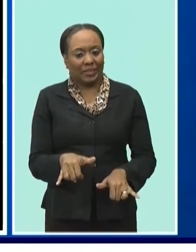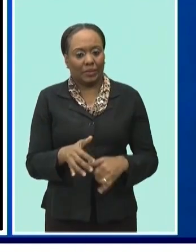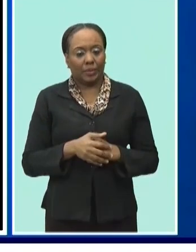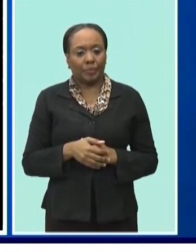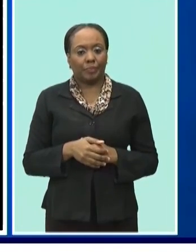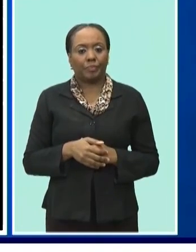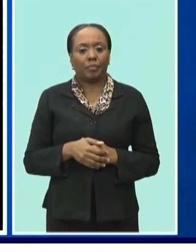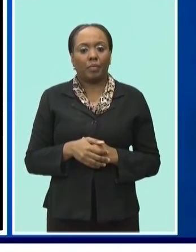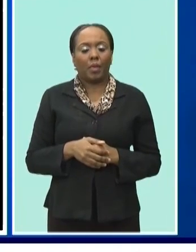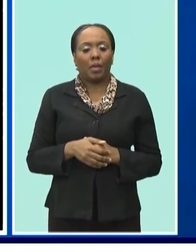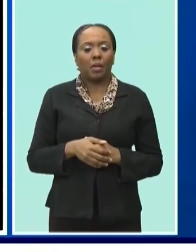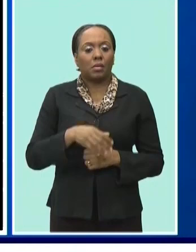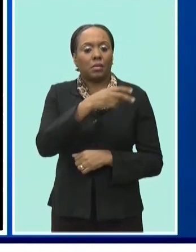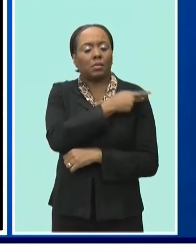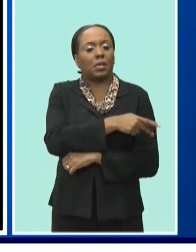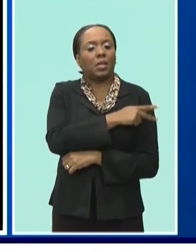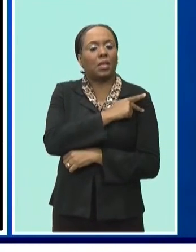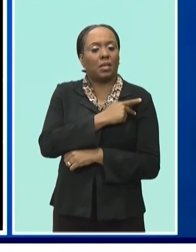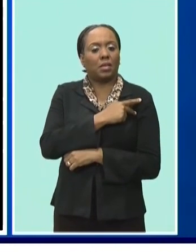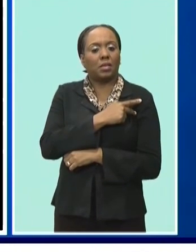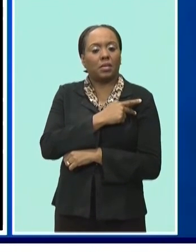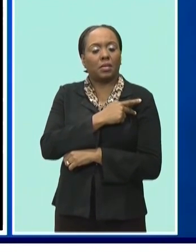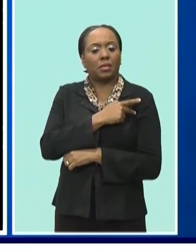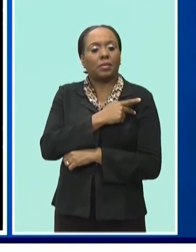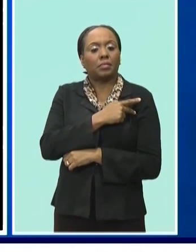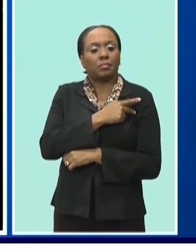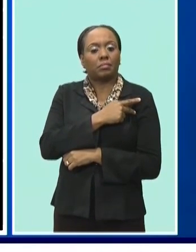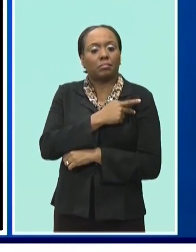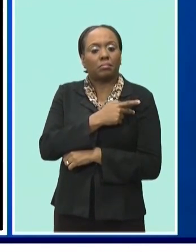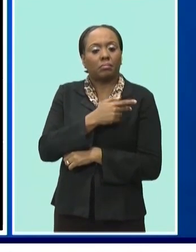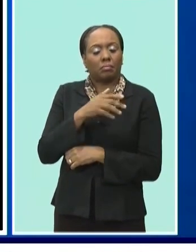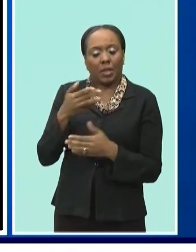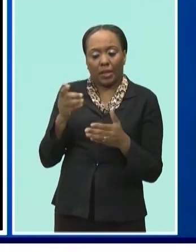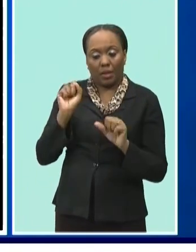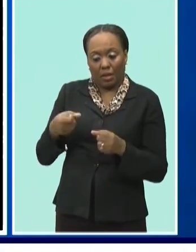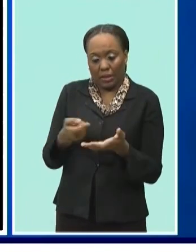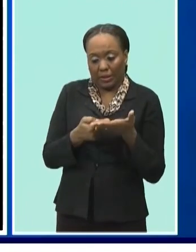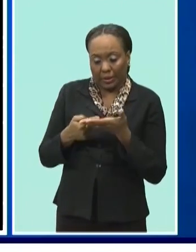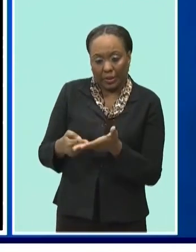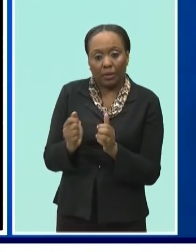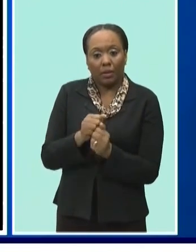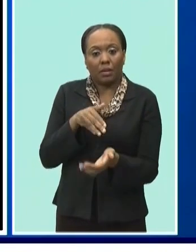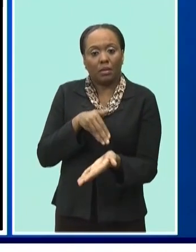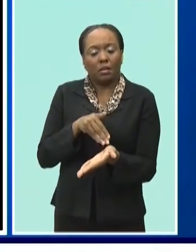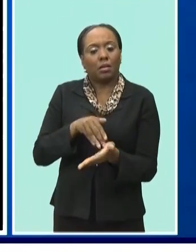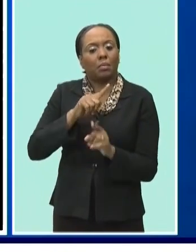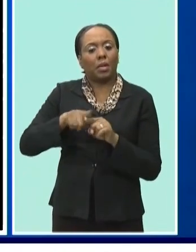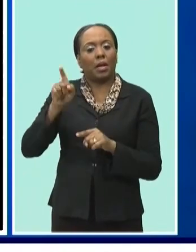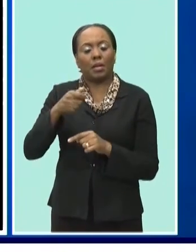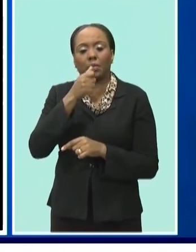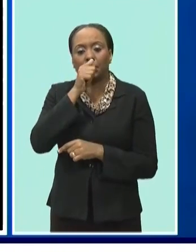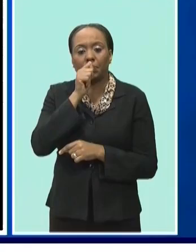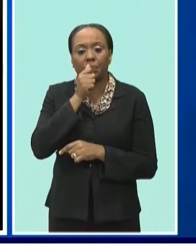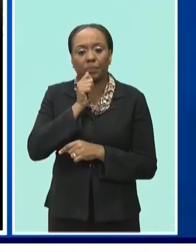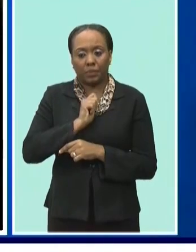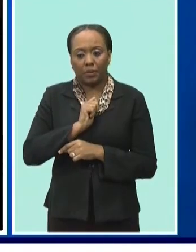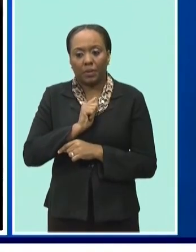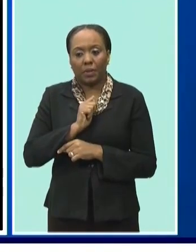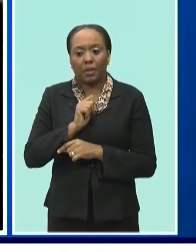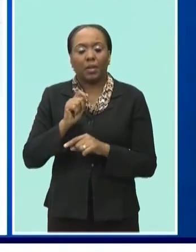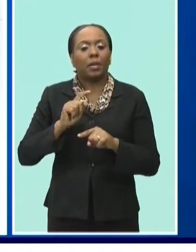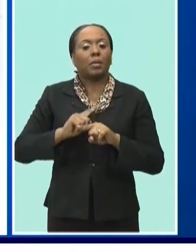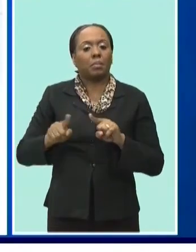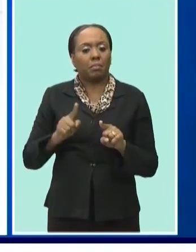Patients were informed that they could engage with their doctors but were asked to be tolerant since the power outage affected the delivery of